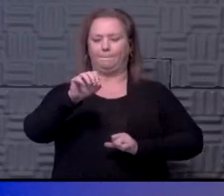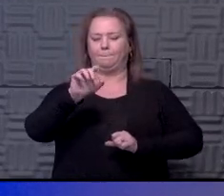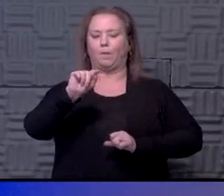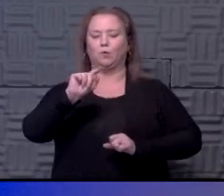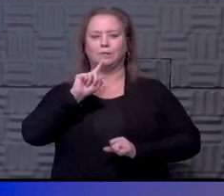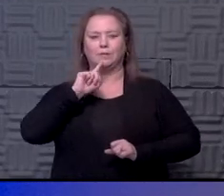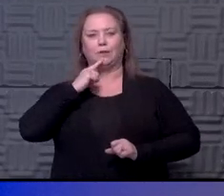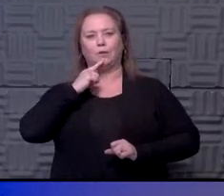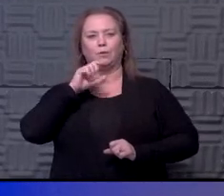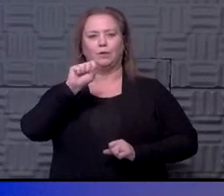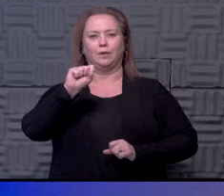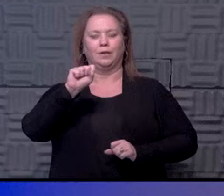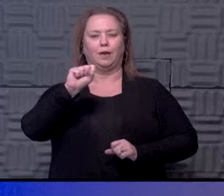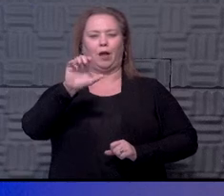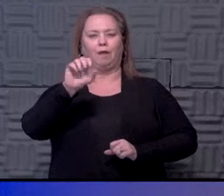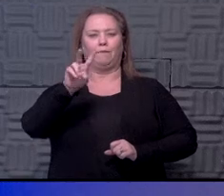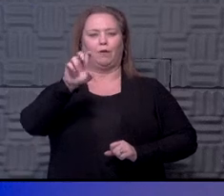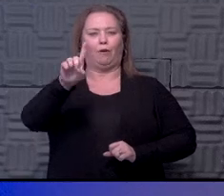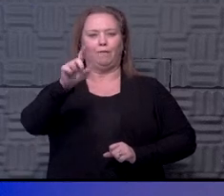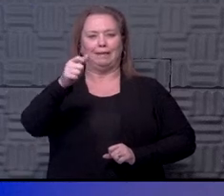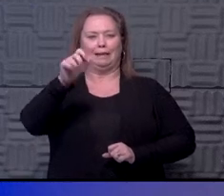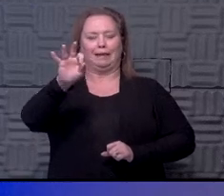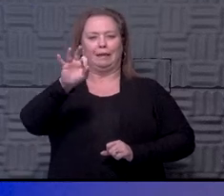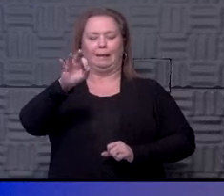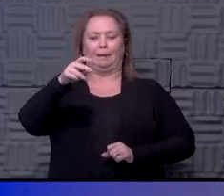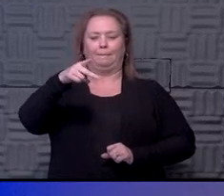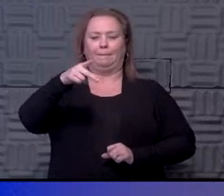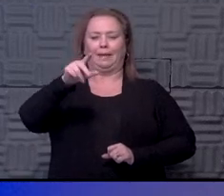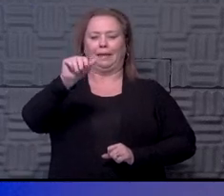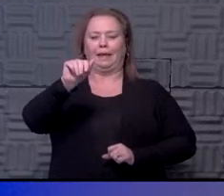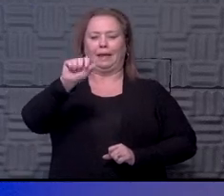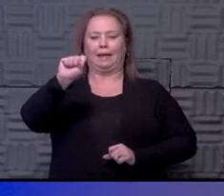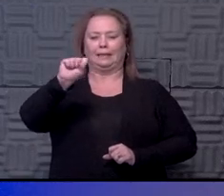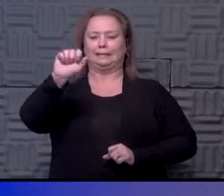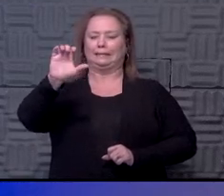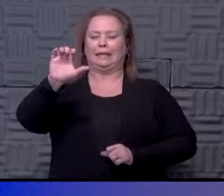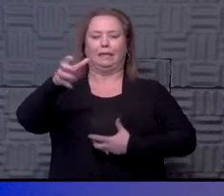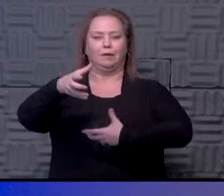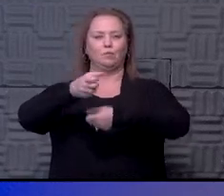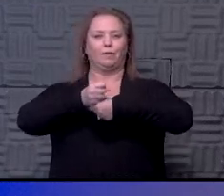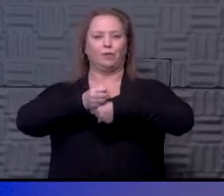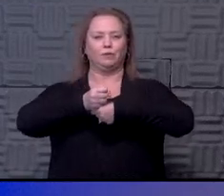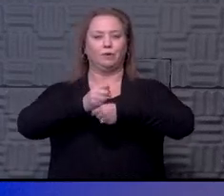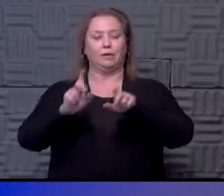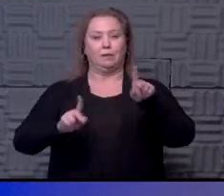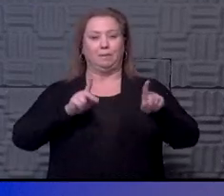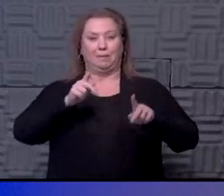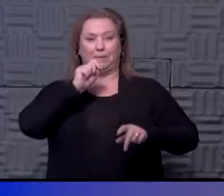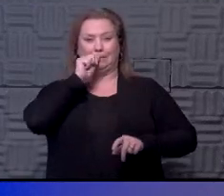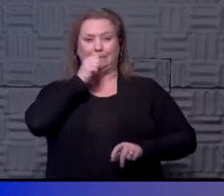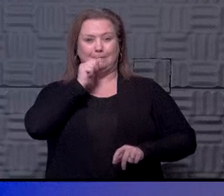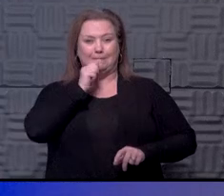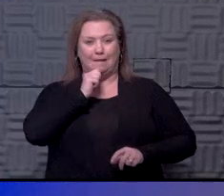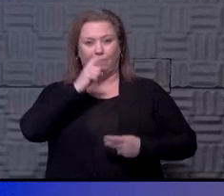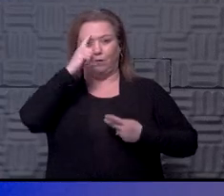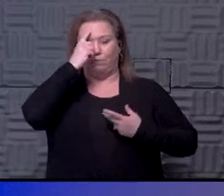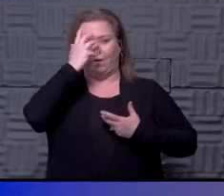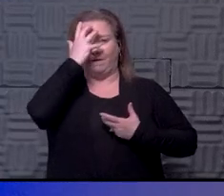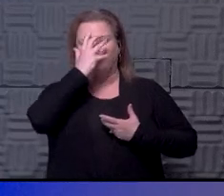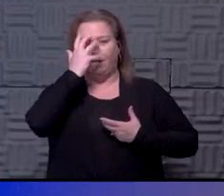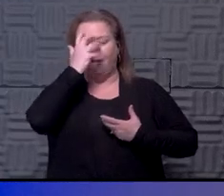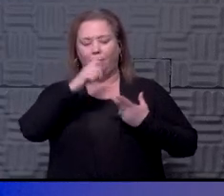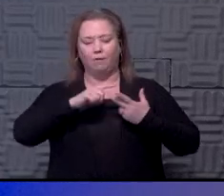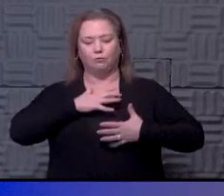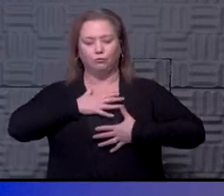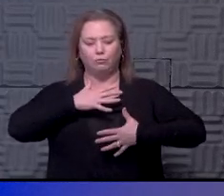-acute sequelae of COVID-19 or past PASC. People suffer brain fog, fatigue,